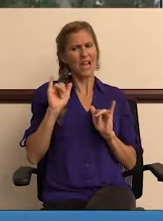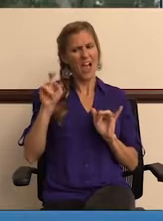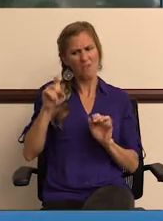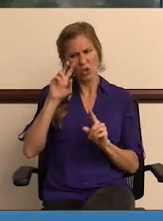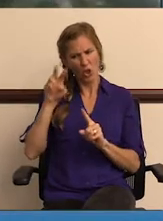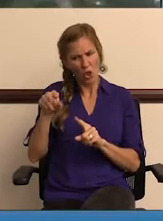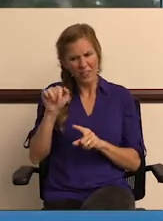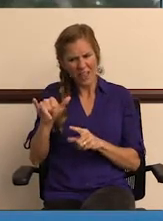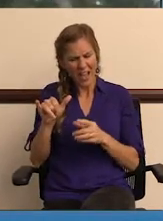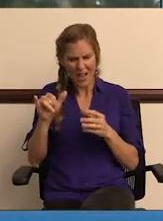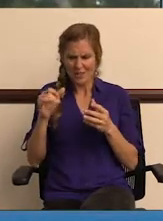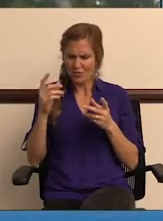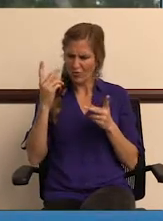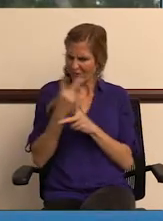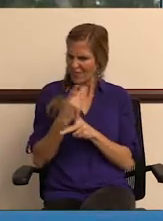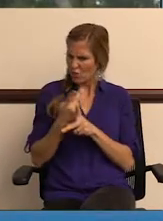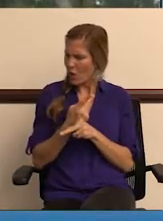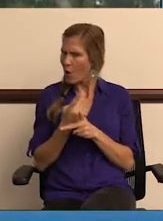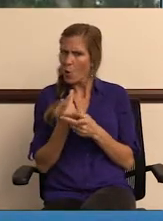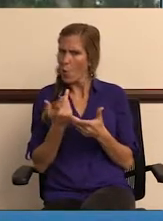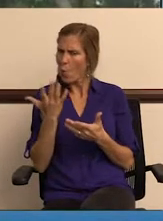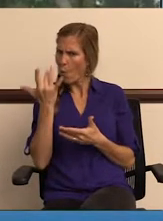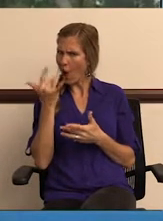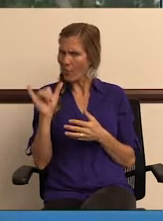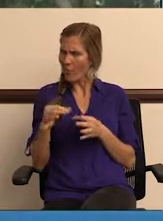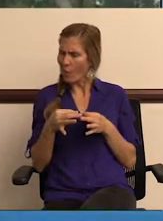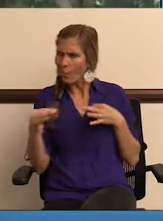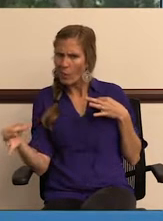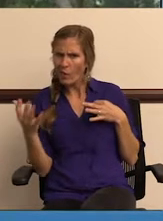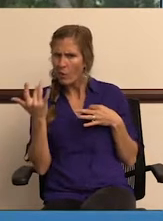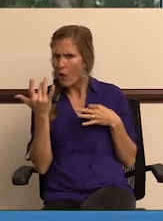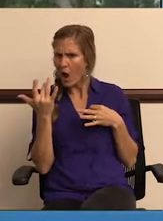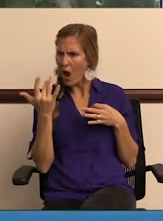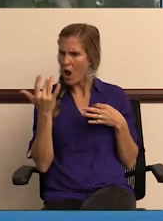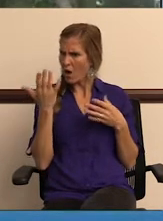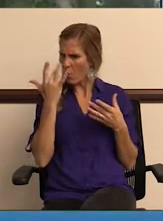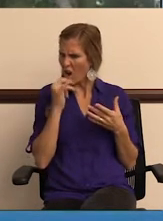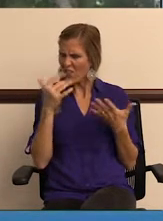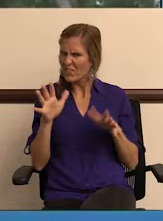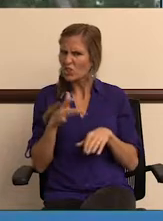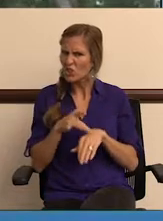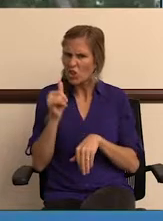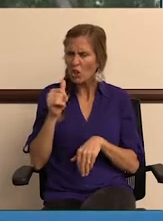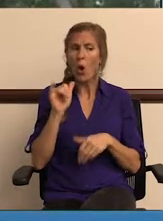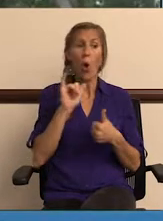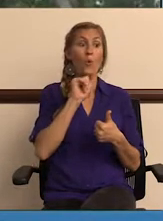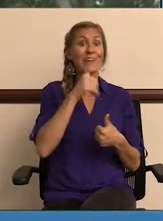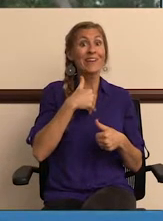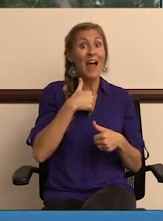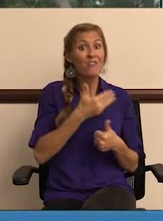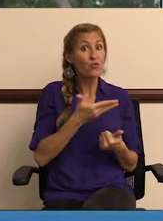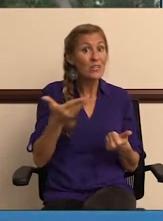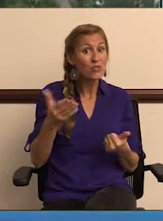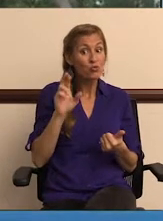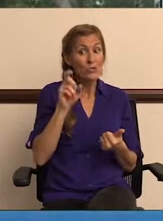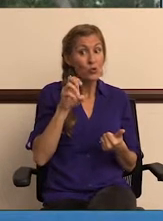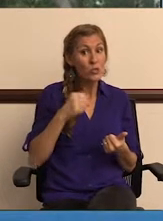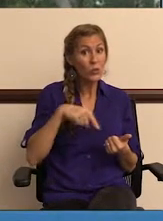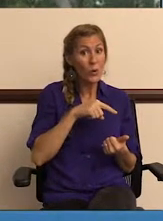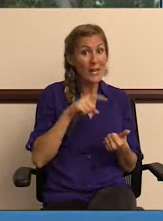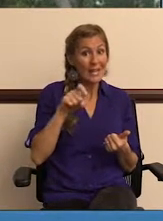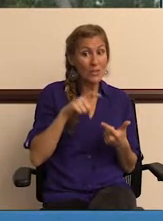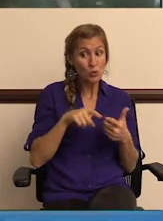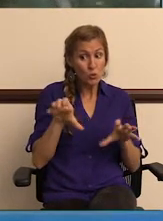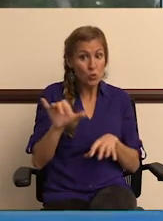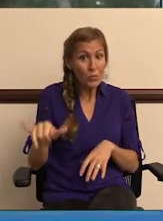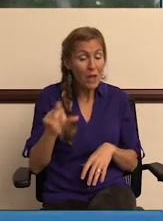need to look at something to determine if, well, you know, why did that take so long to get accomplished? Maybe we didn't have the resources we needed